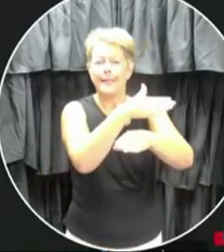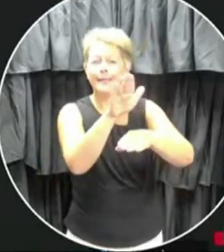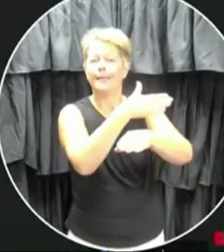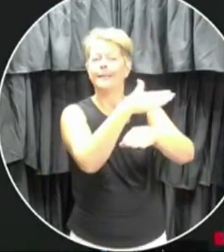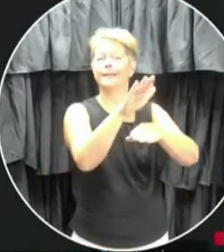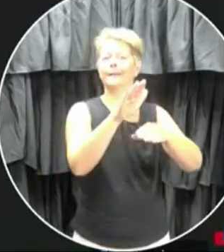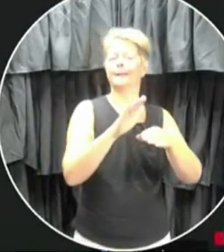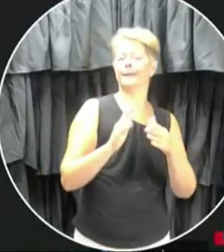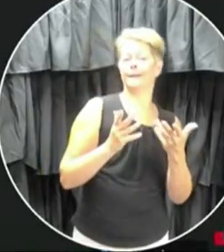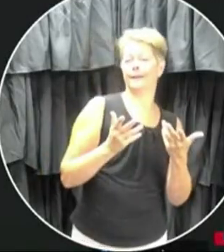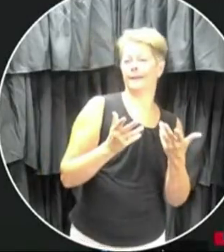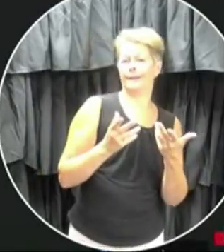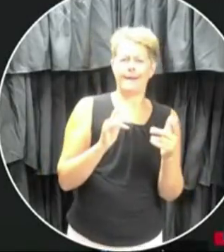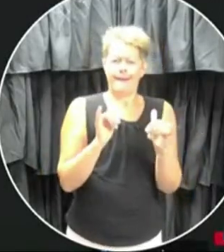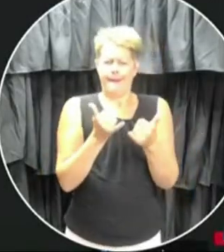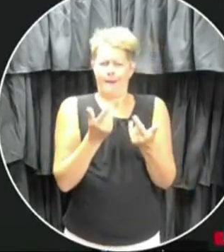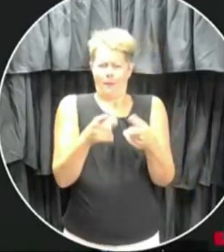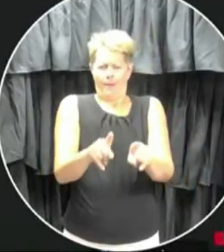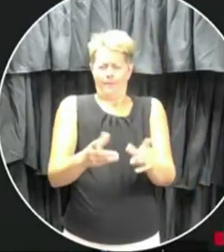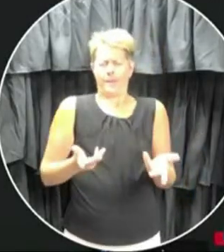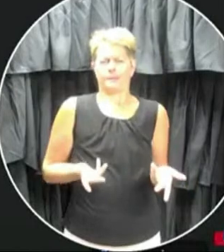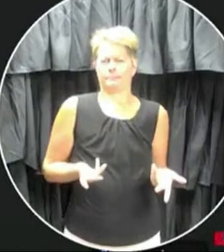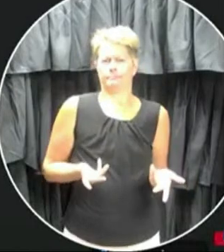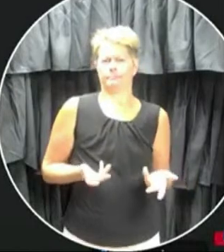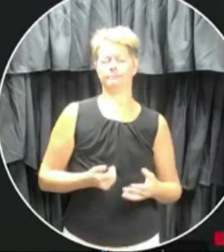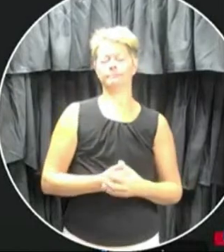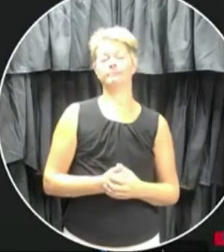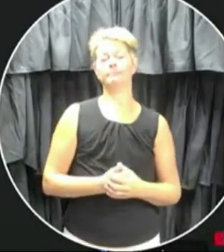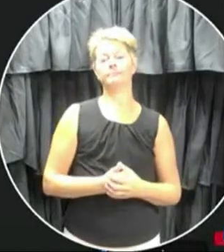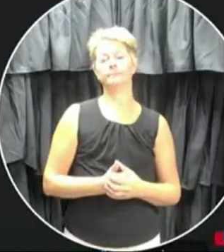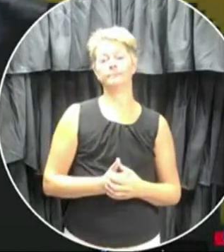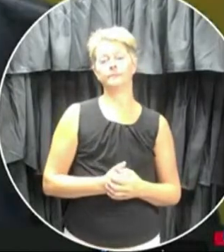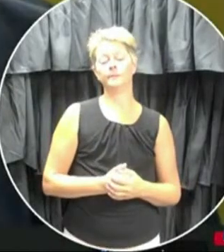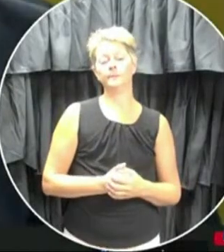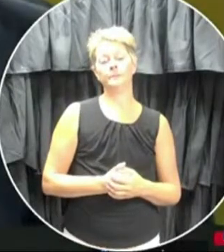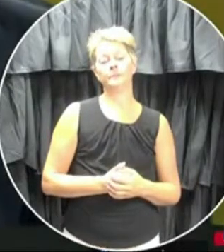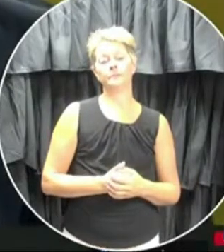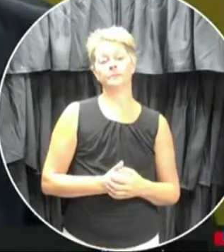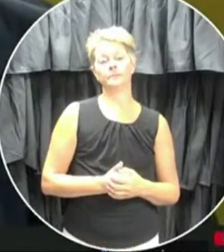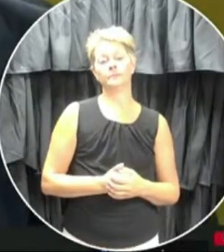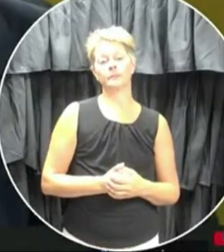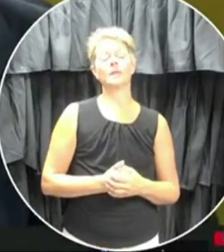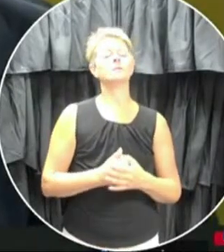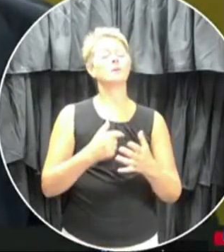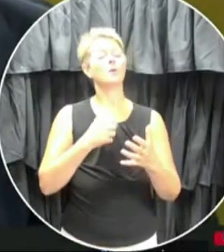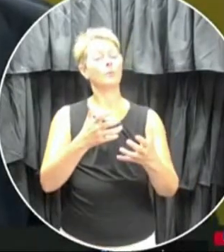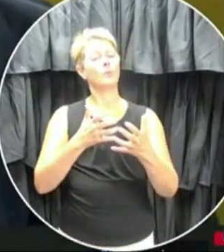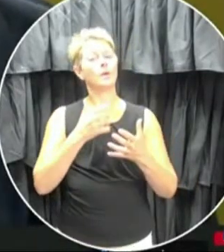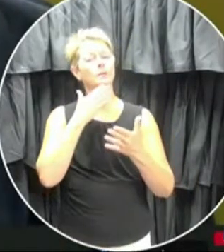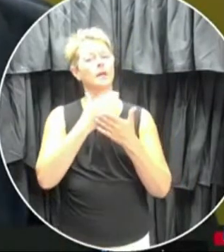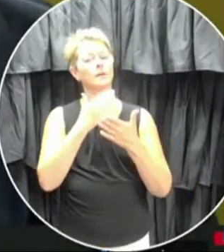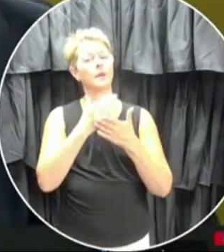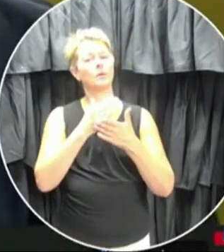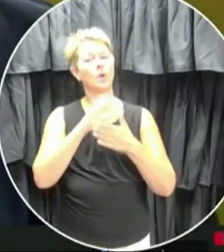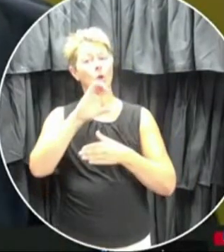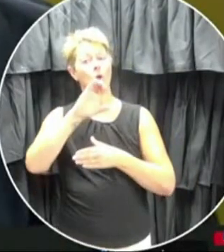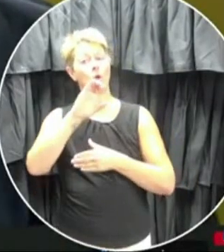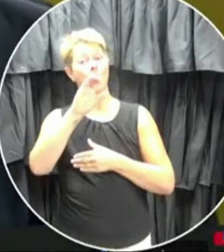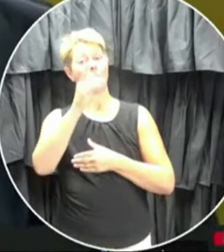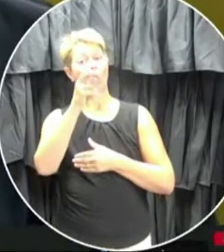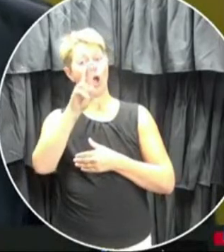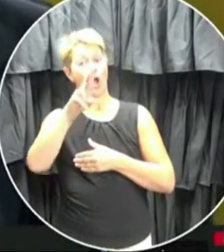you know, how will those be able to, uh, to take place safely? So I want to differentiate between a choir that is